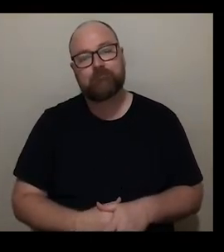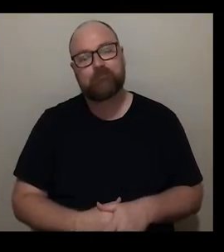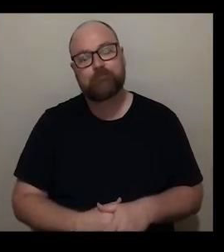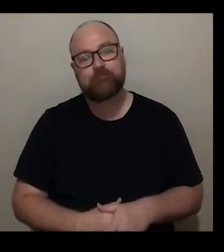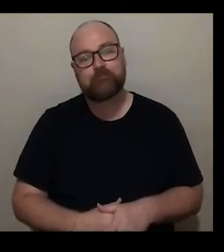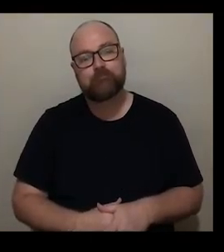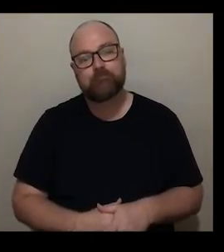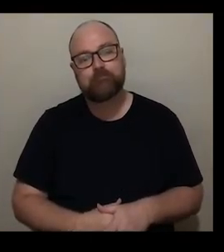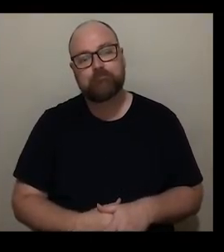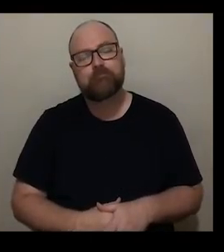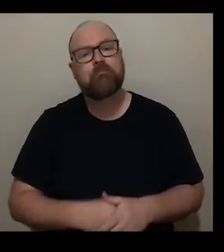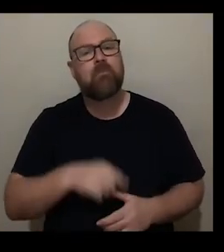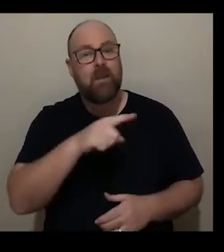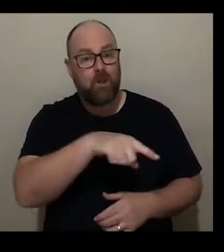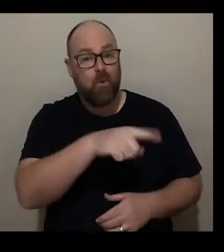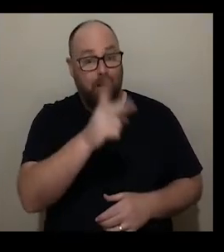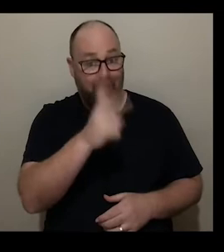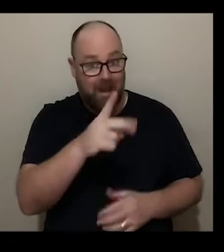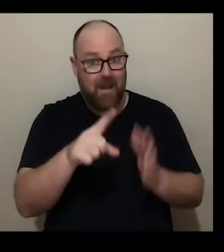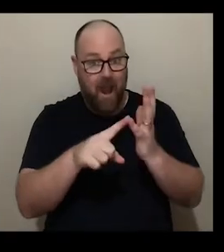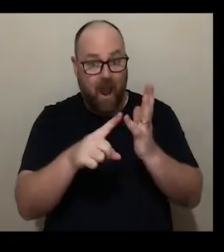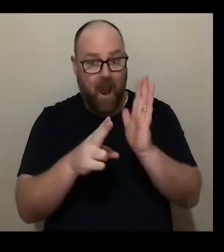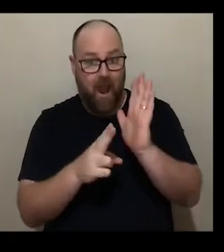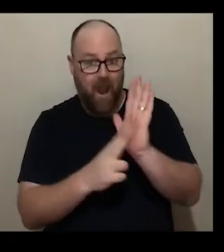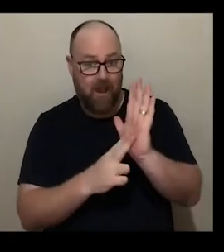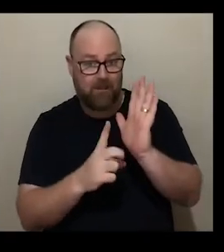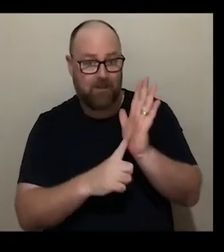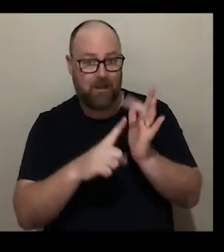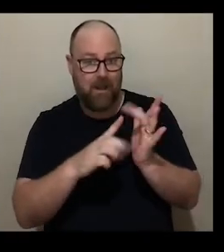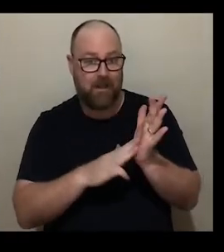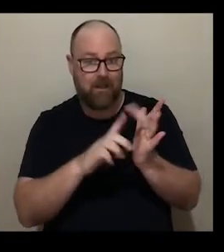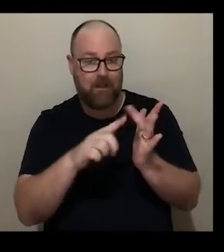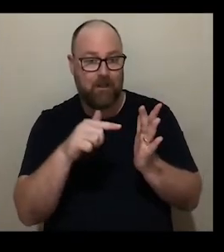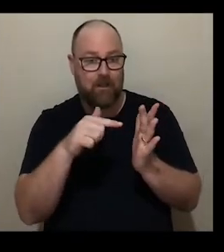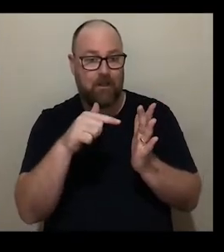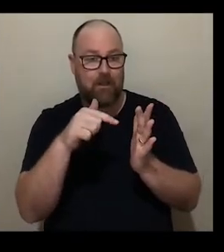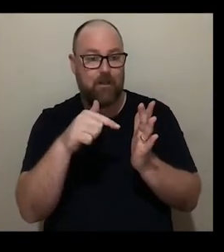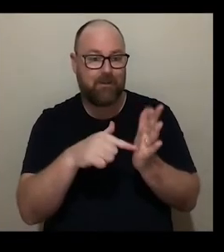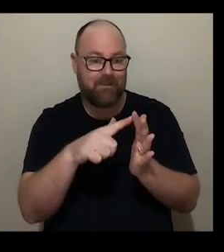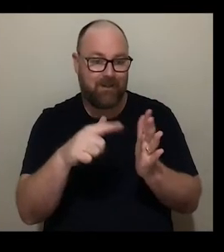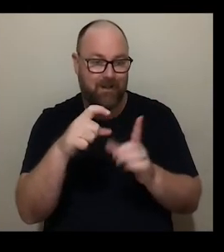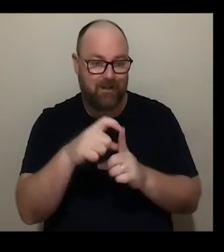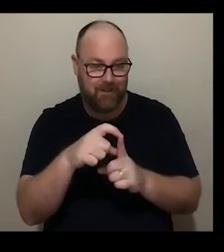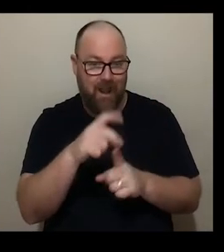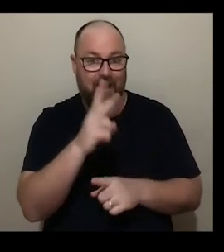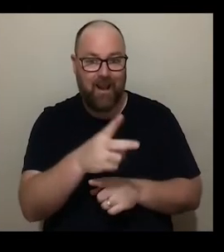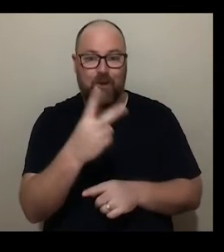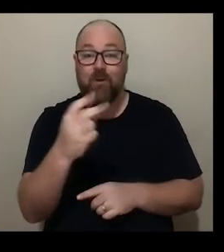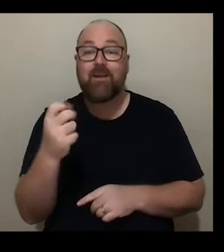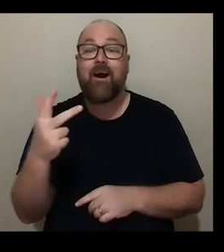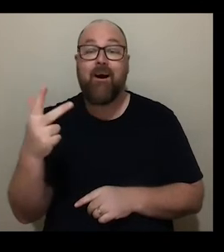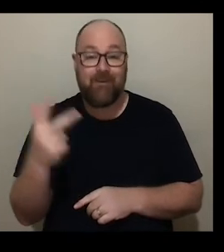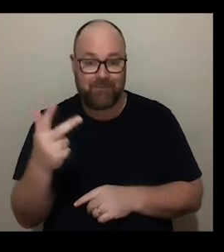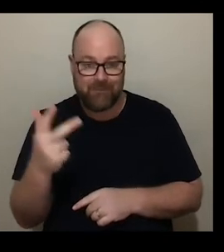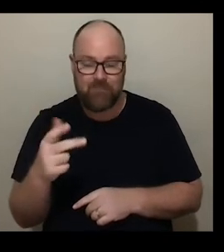were part of unlimited again in 2018 yes that's right I feel